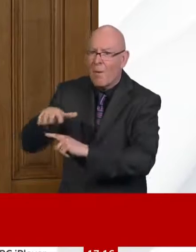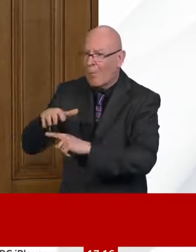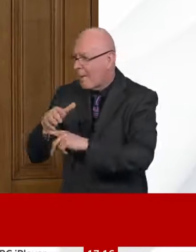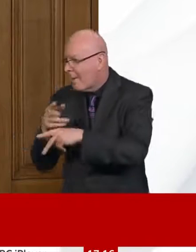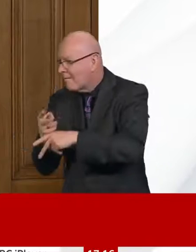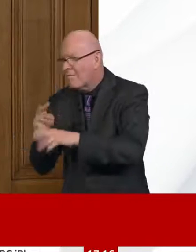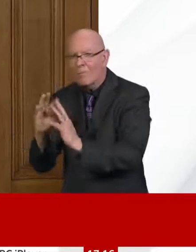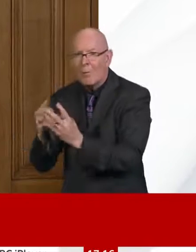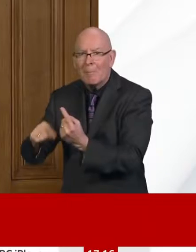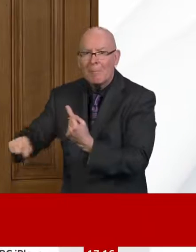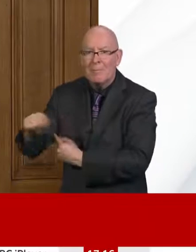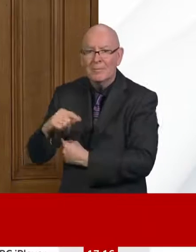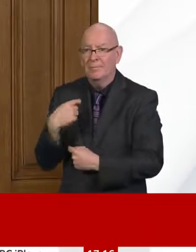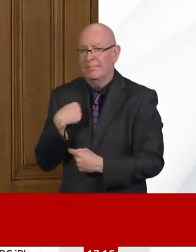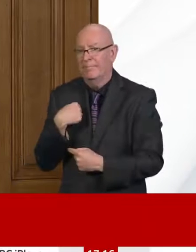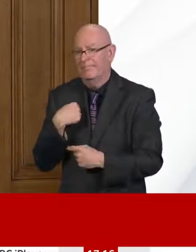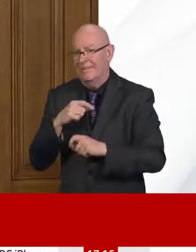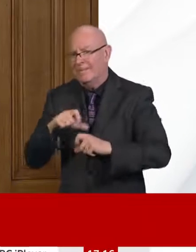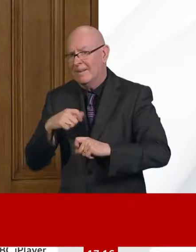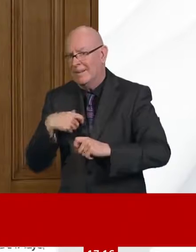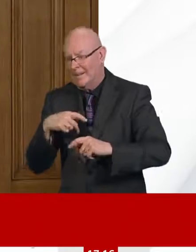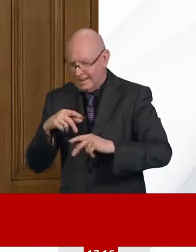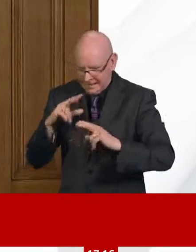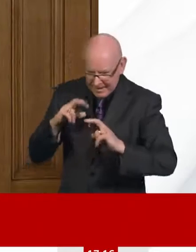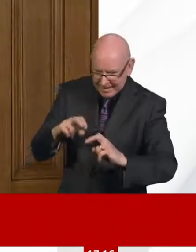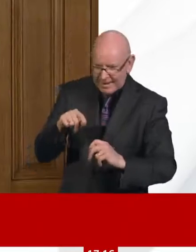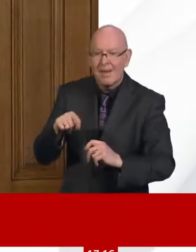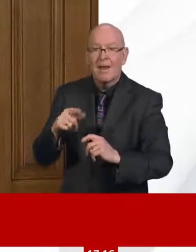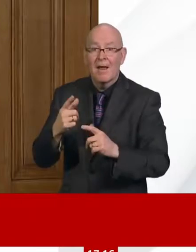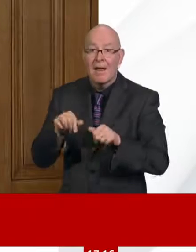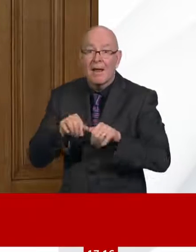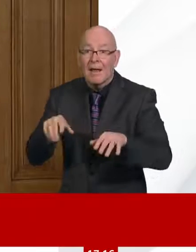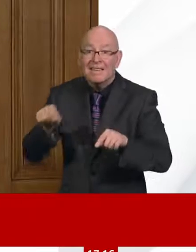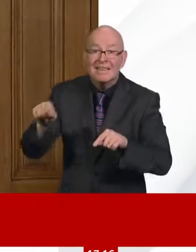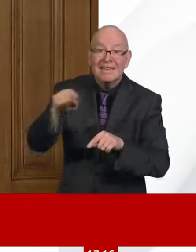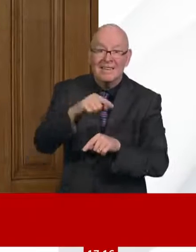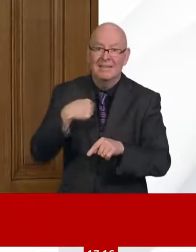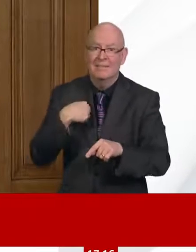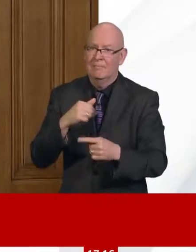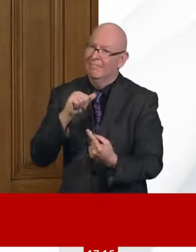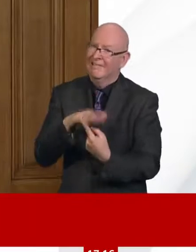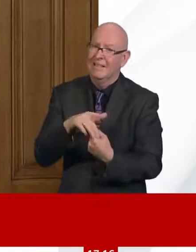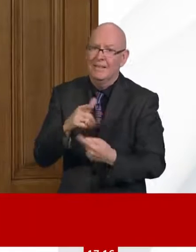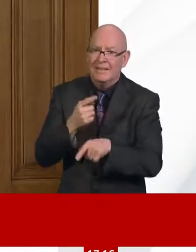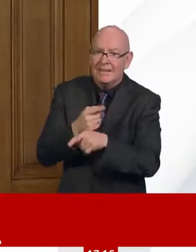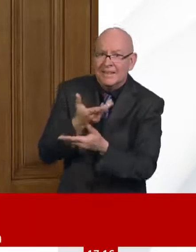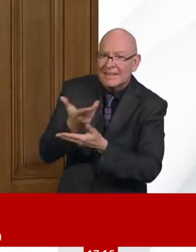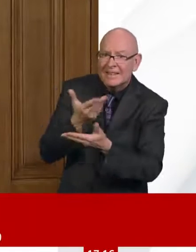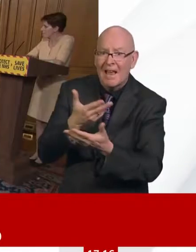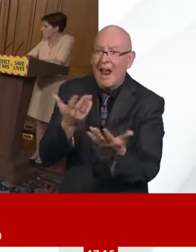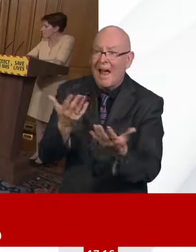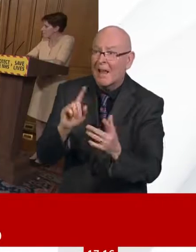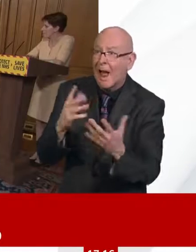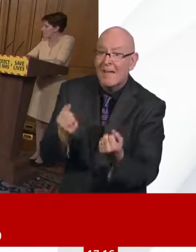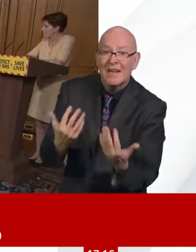to people is mitigated. And so we work very actively with the care home sector, but it is a very dispersed sector. Shall I